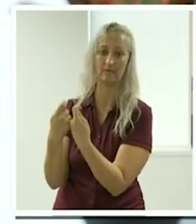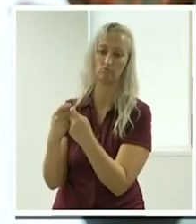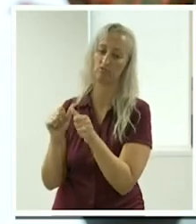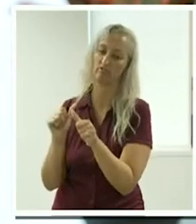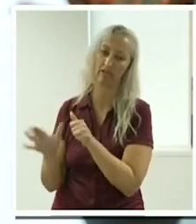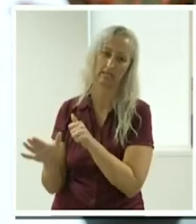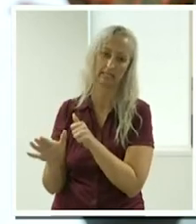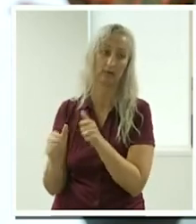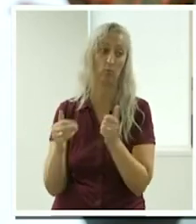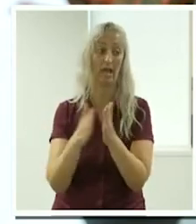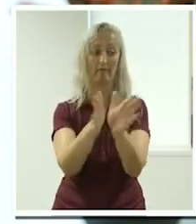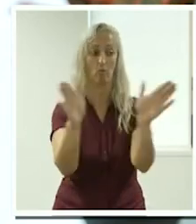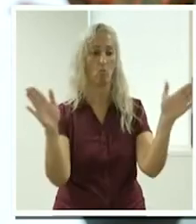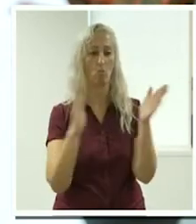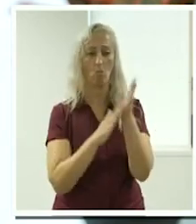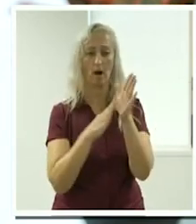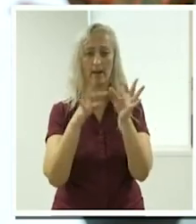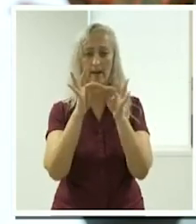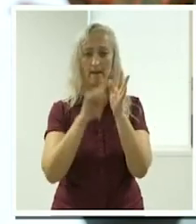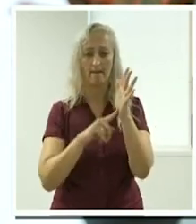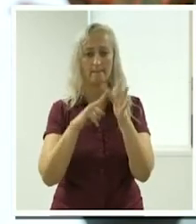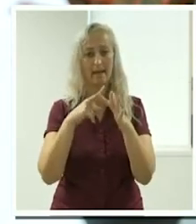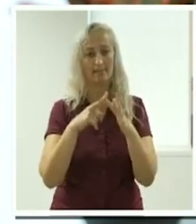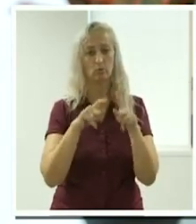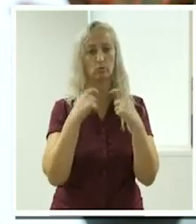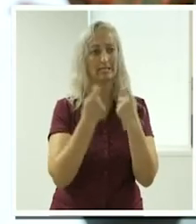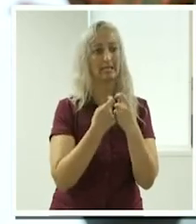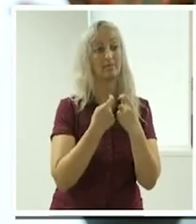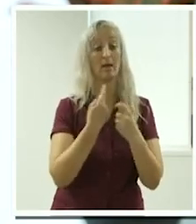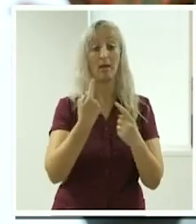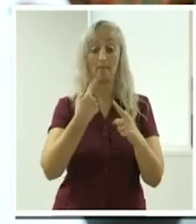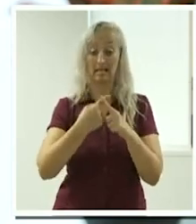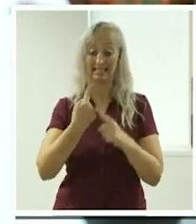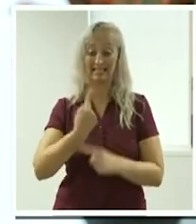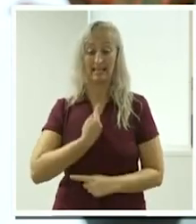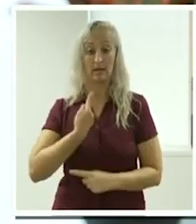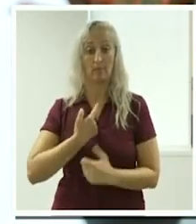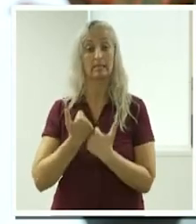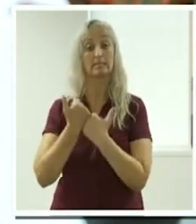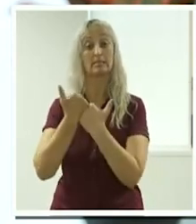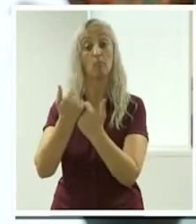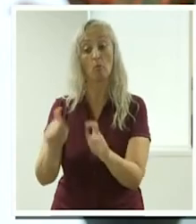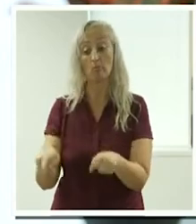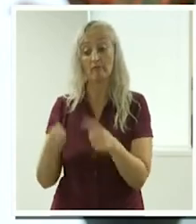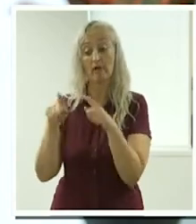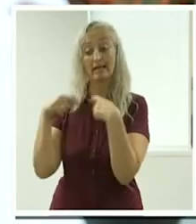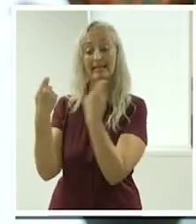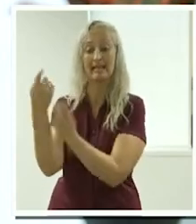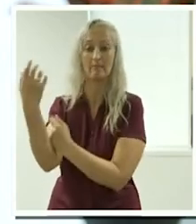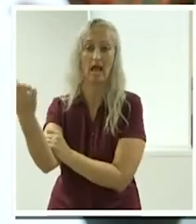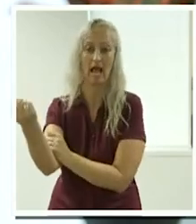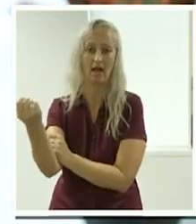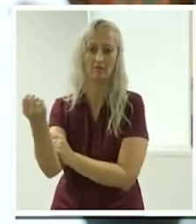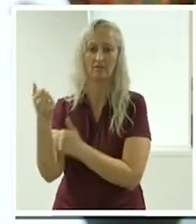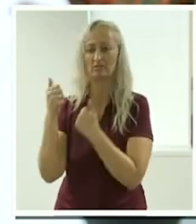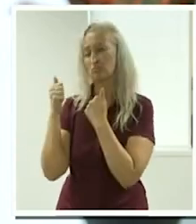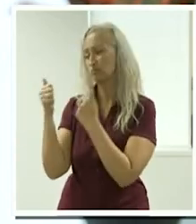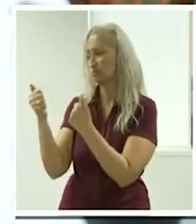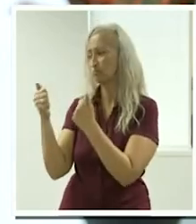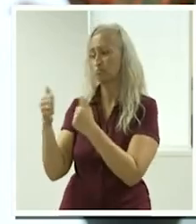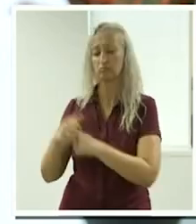team there's a wider independent support provider team that's available to go to for support in your own work lives